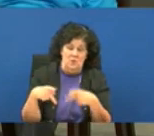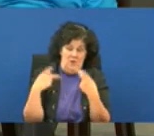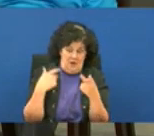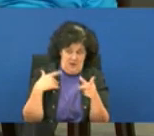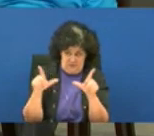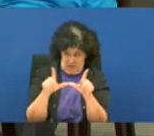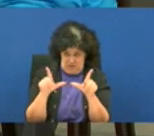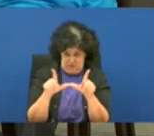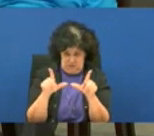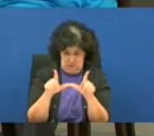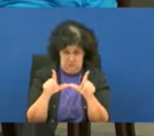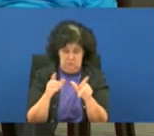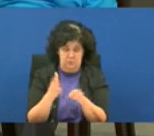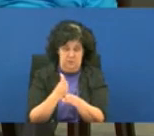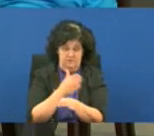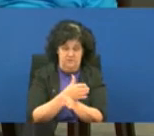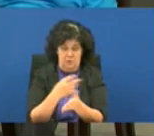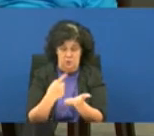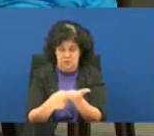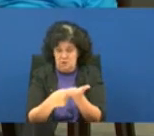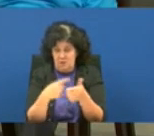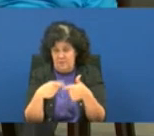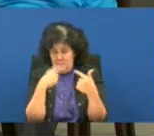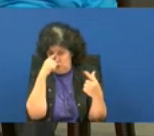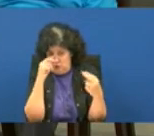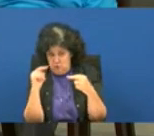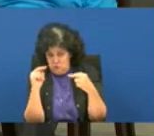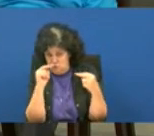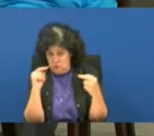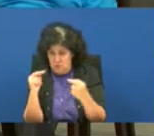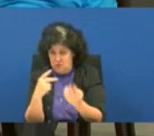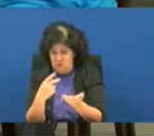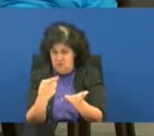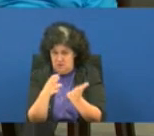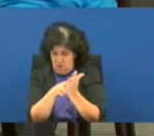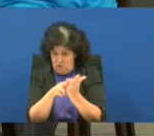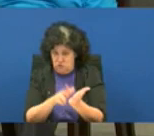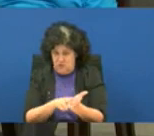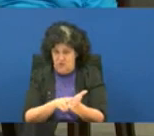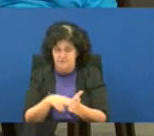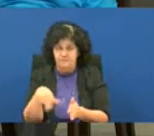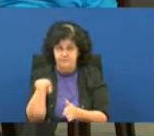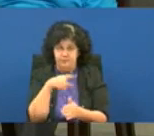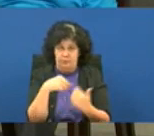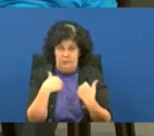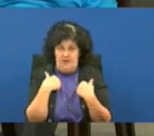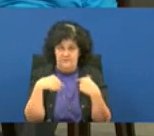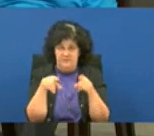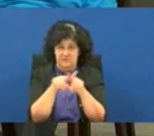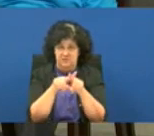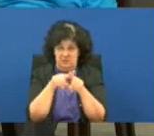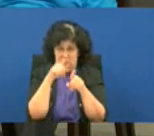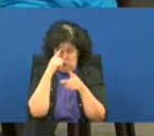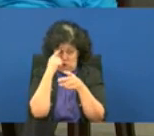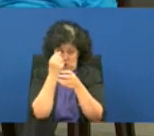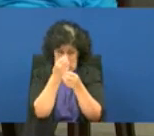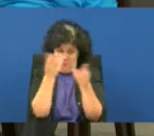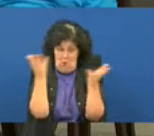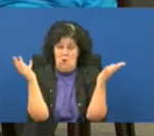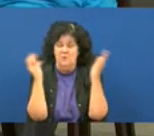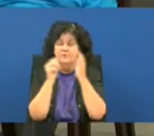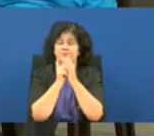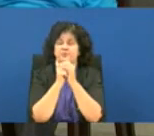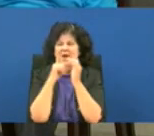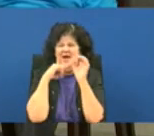before they can start talking about contract negotiations and you all have that report that i sent via email the the problem came in